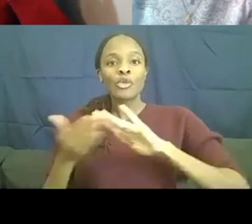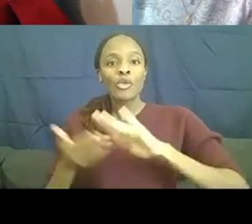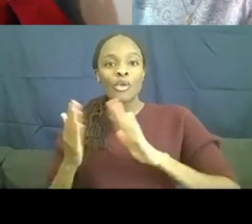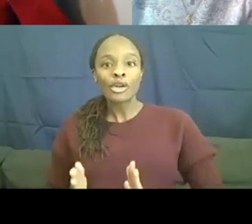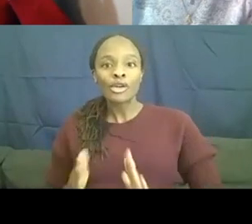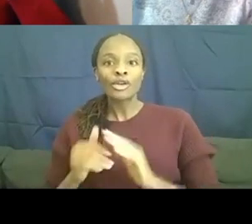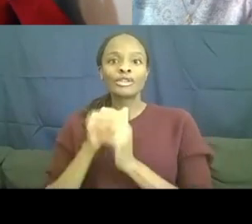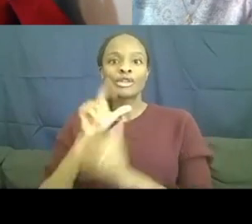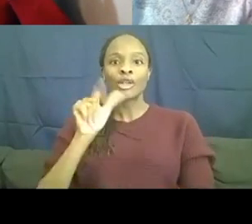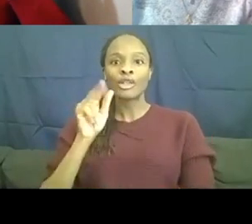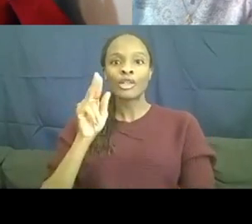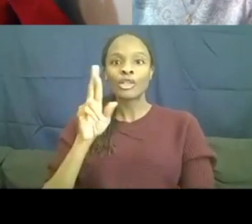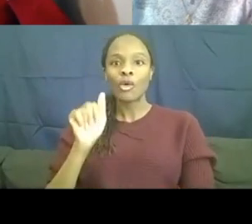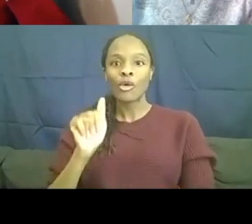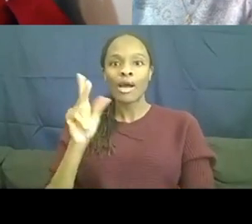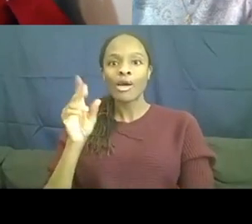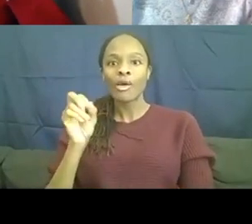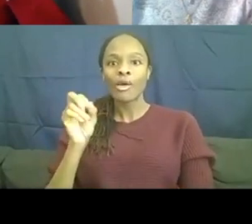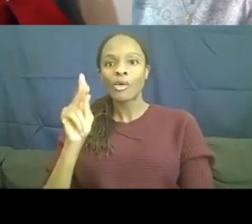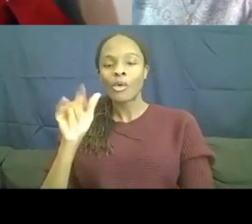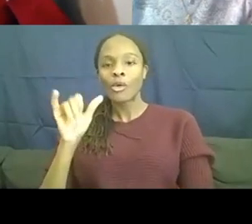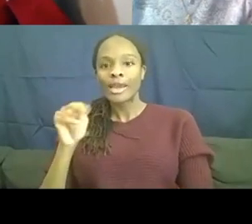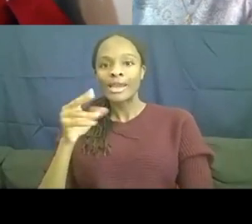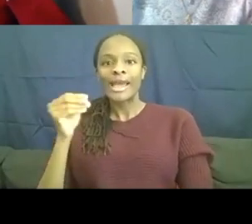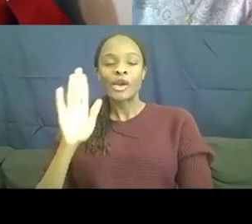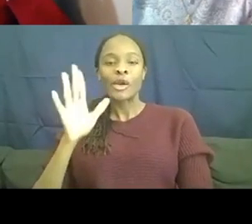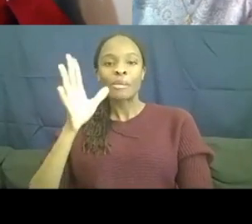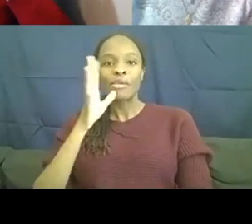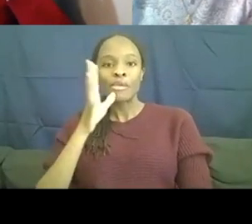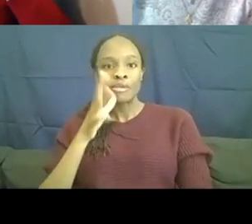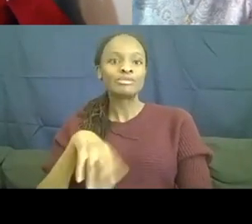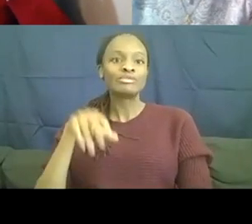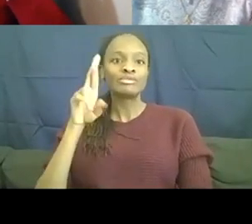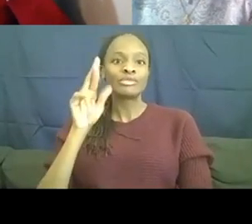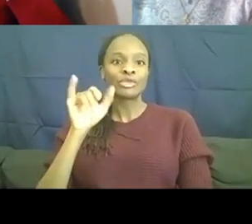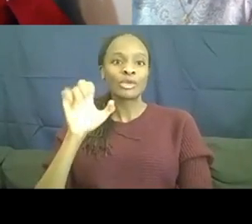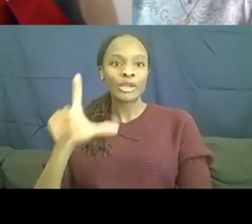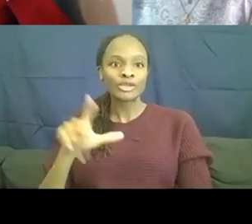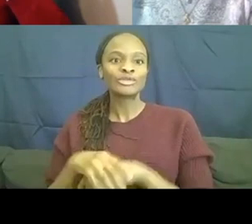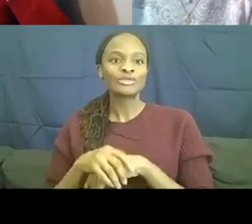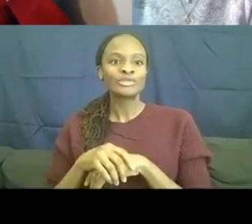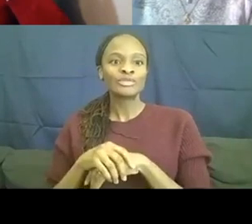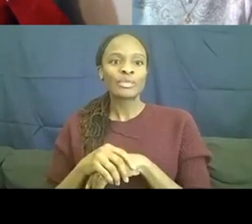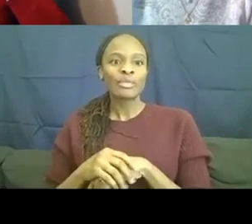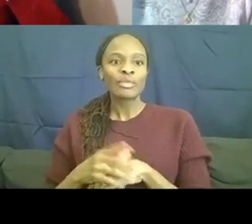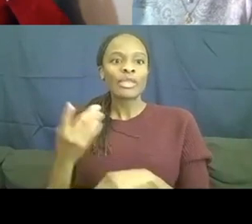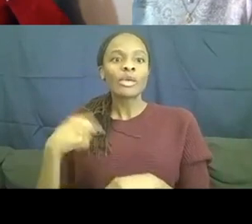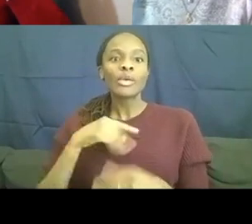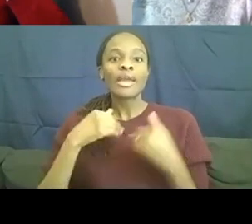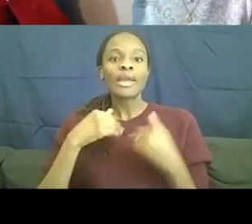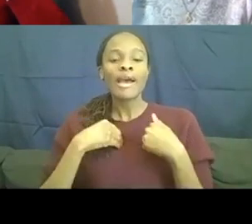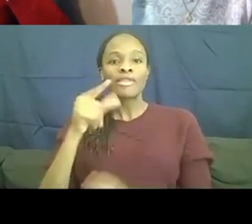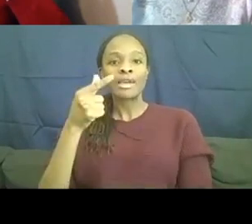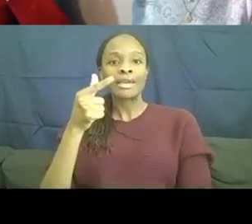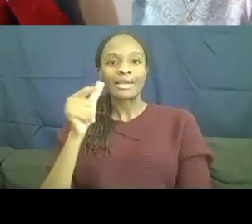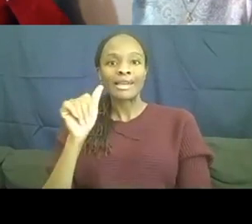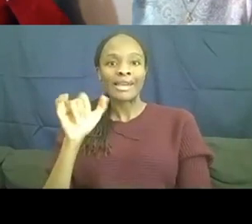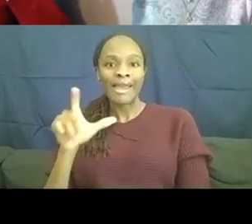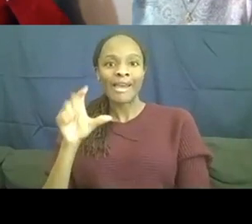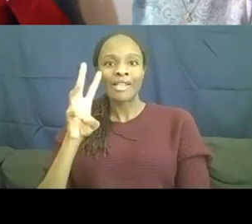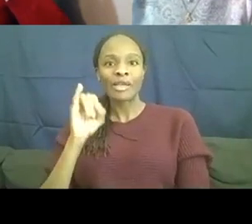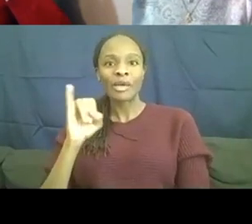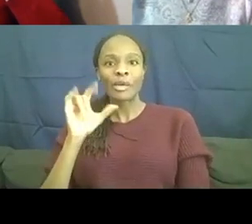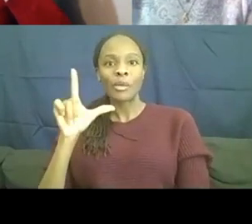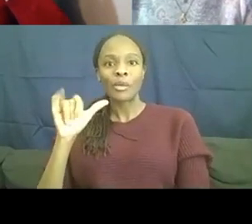and her mom, Lori. We also have Gail Williamson from KMR Talent, who has been a pioneer in